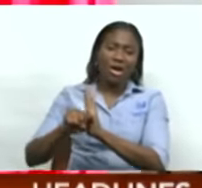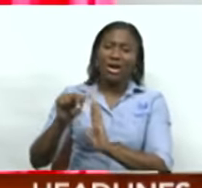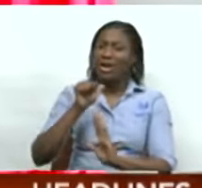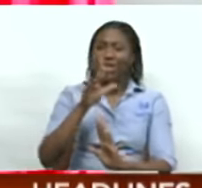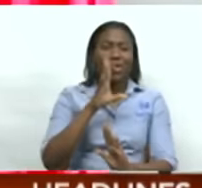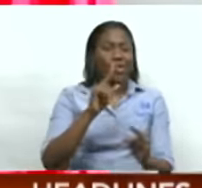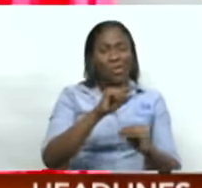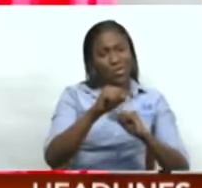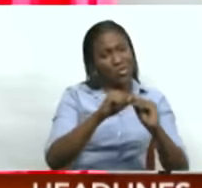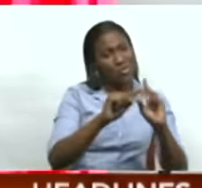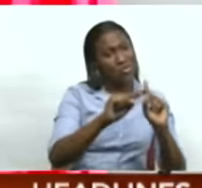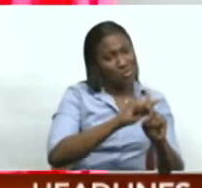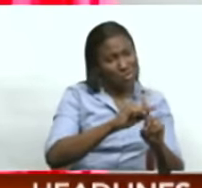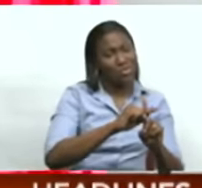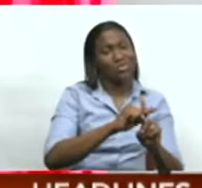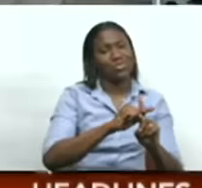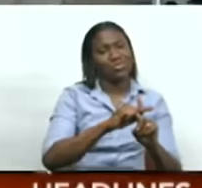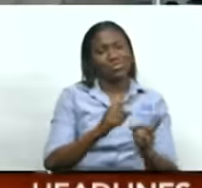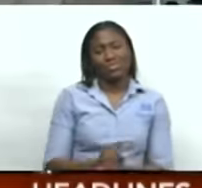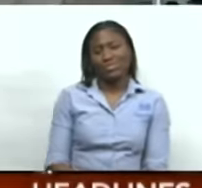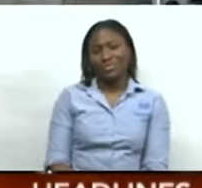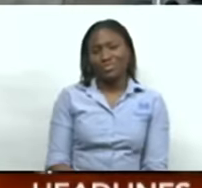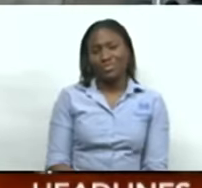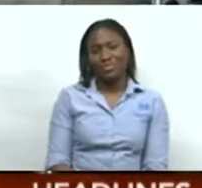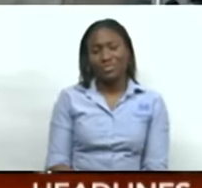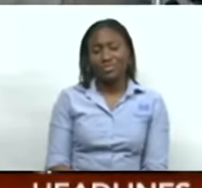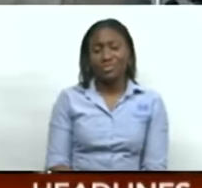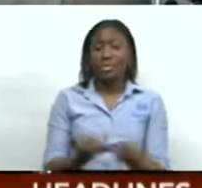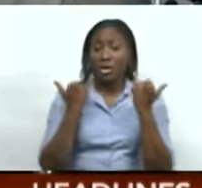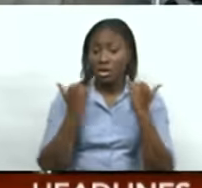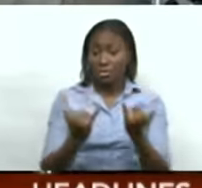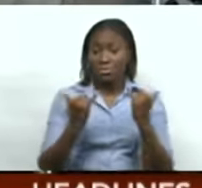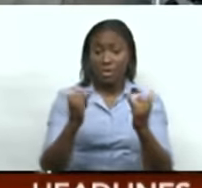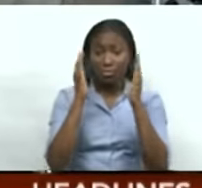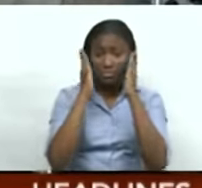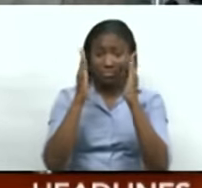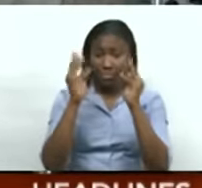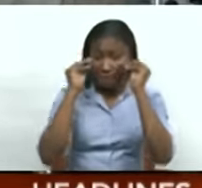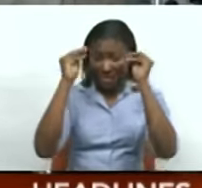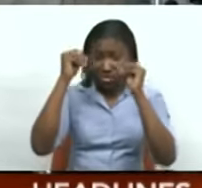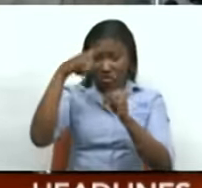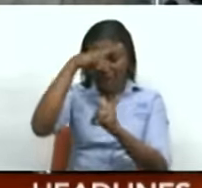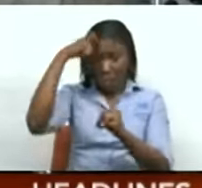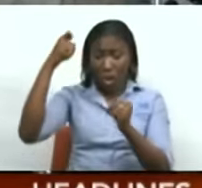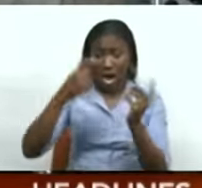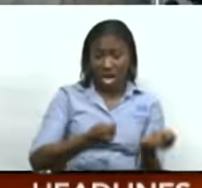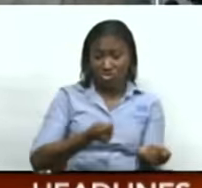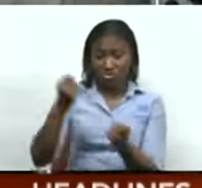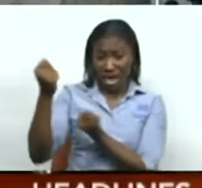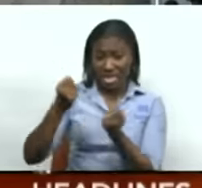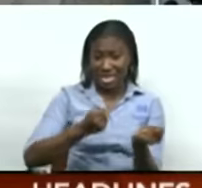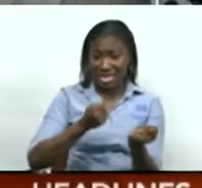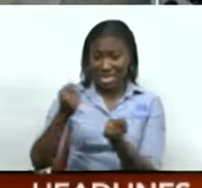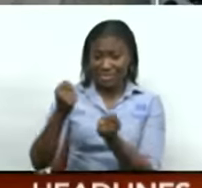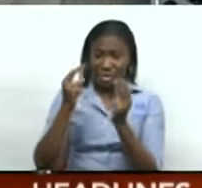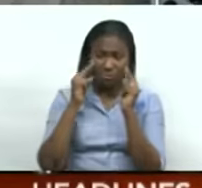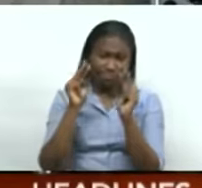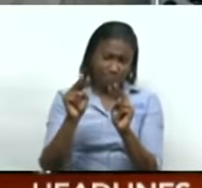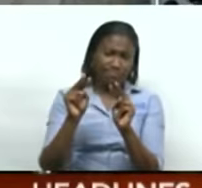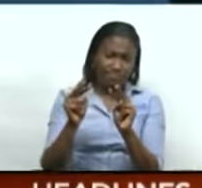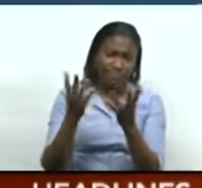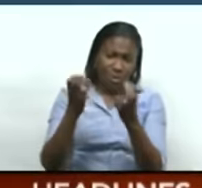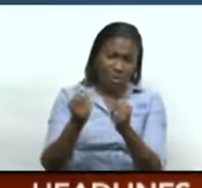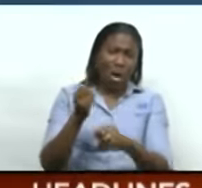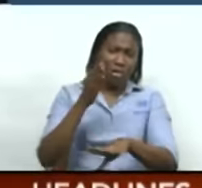about what is going to replace it. He's currently eyeing the Ministry of Works and Transport as he revealed his plans to introduce